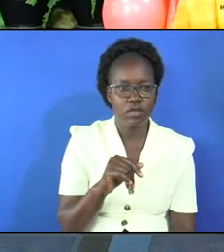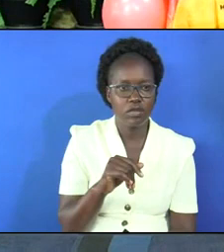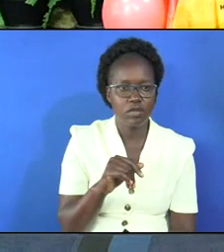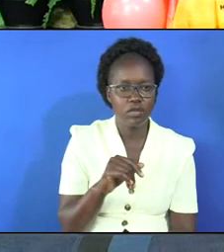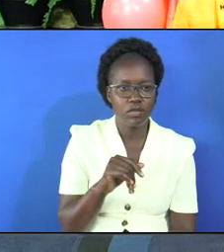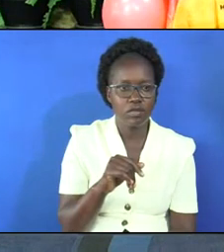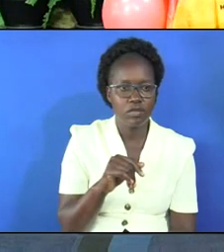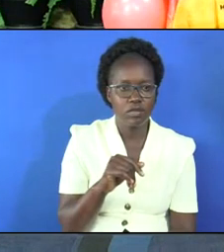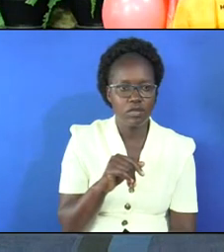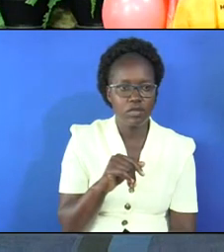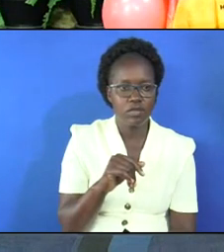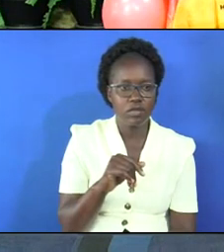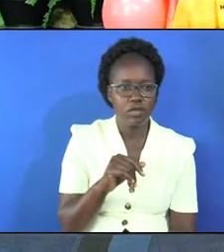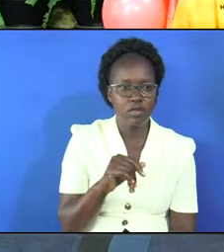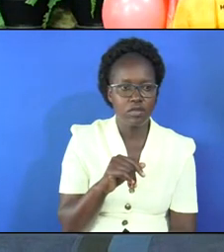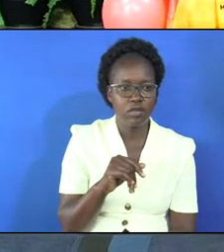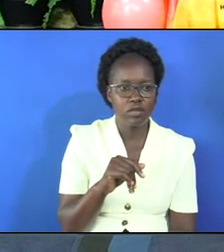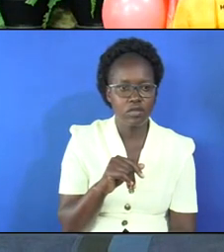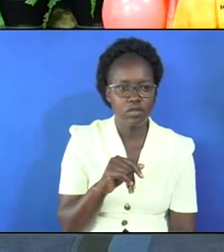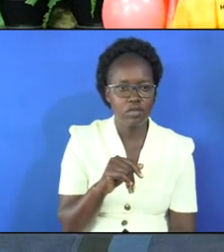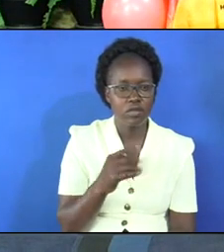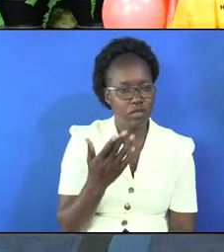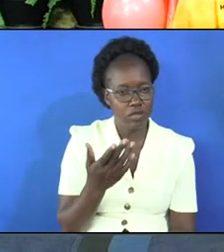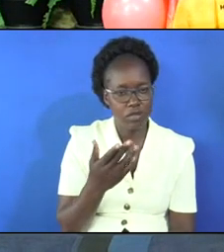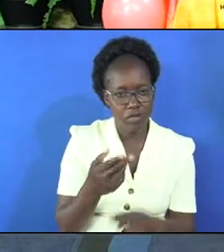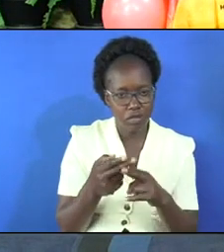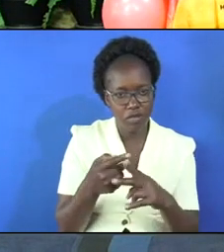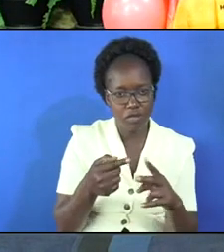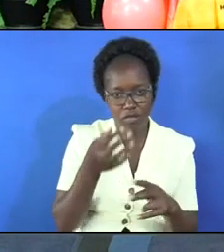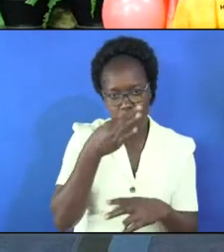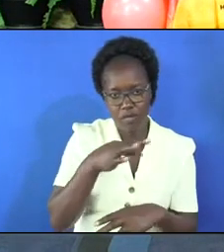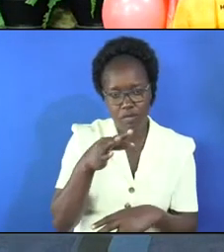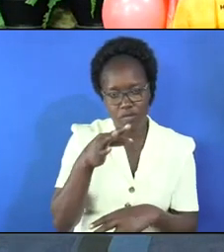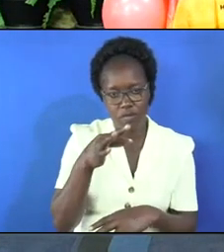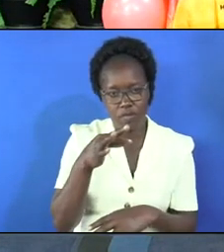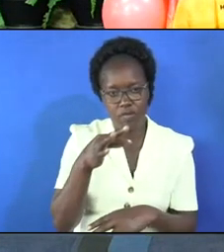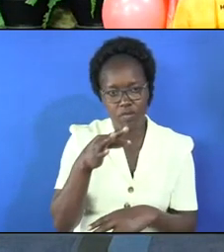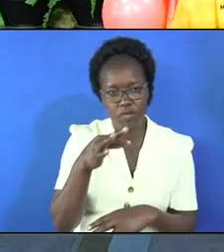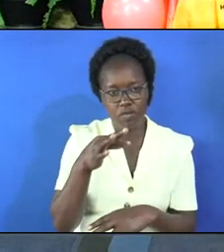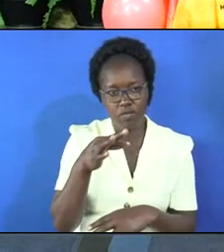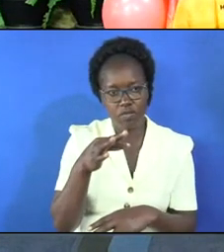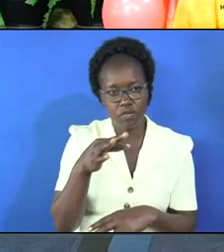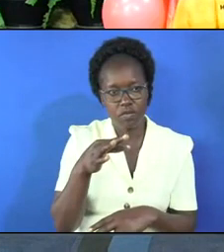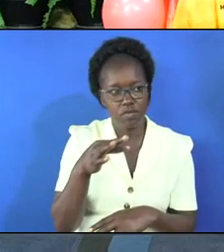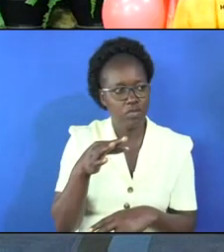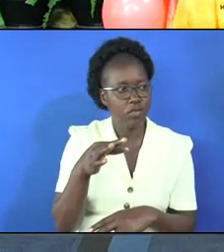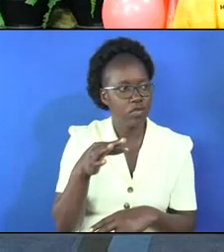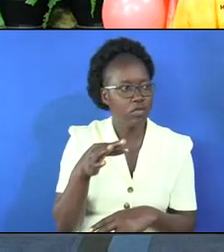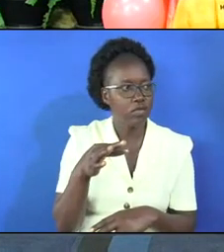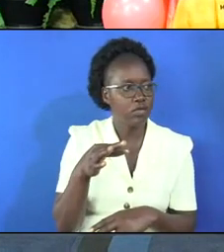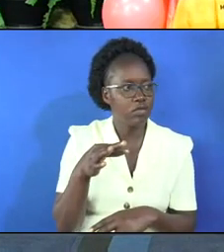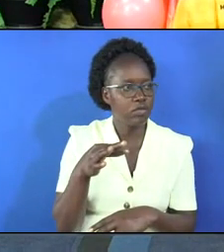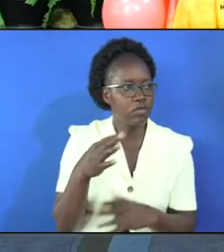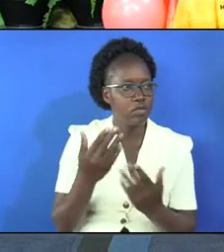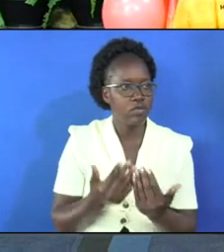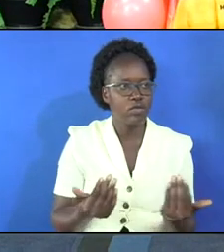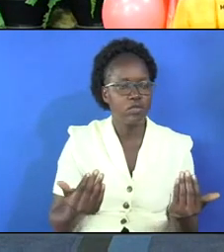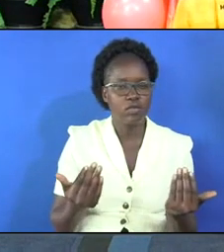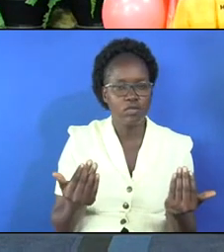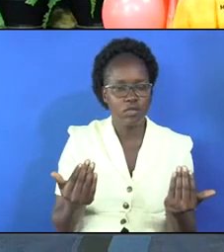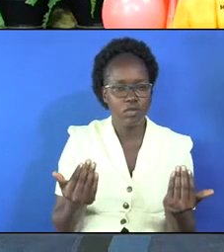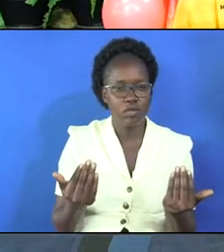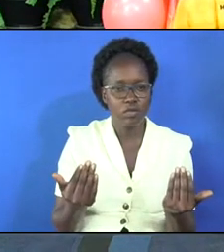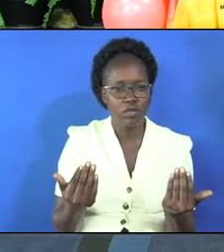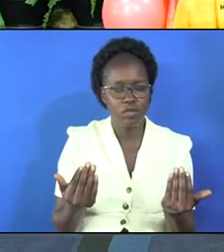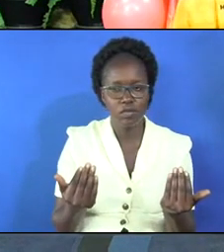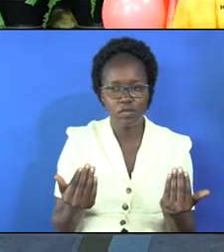so I don't know whether it is pronounced right but that is the name this is a child of God